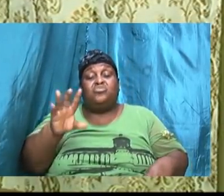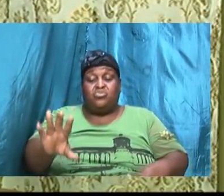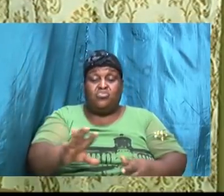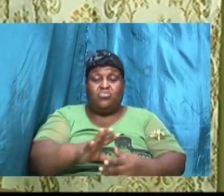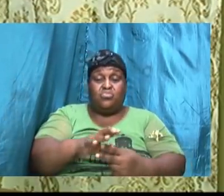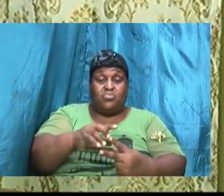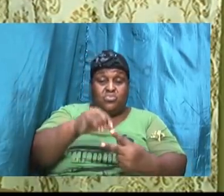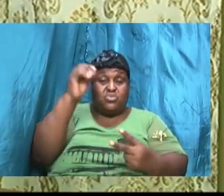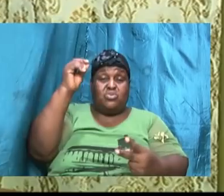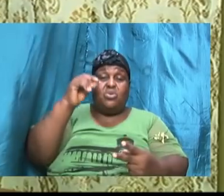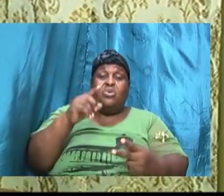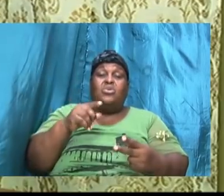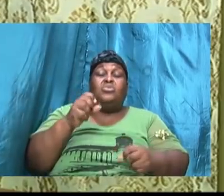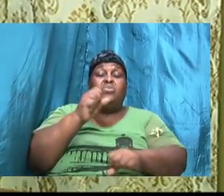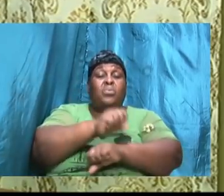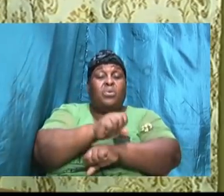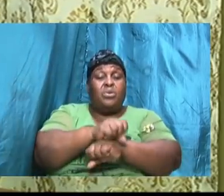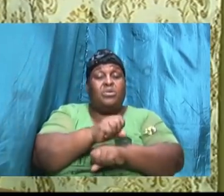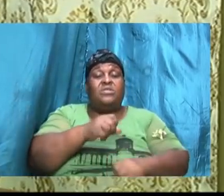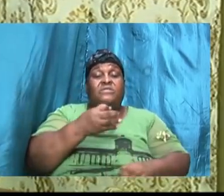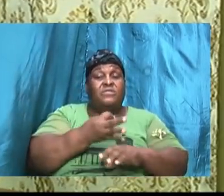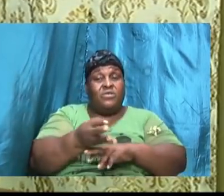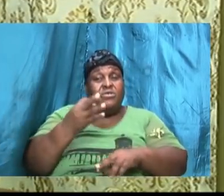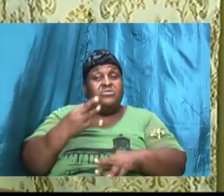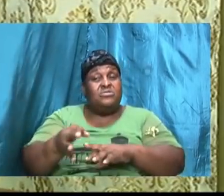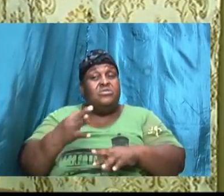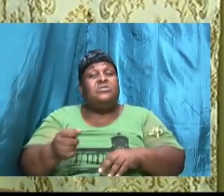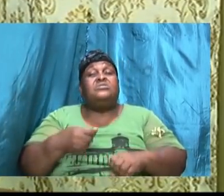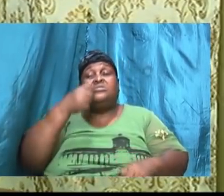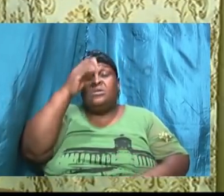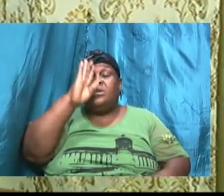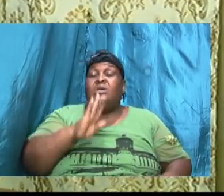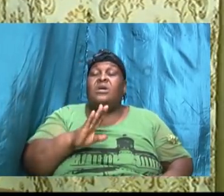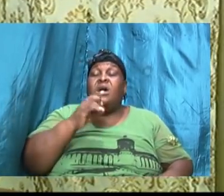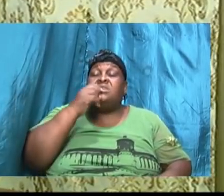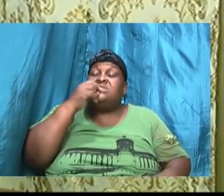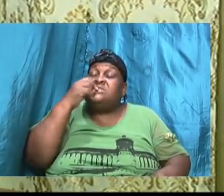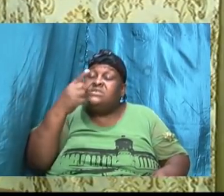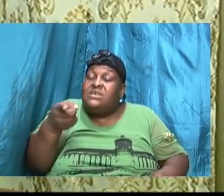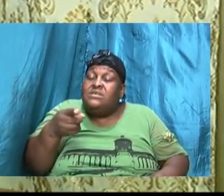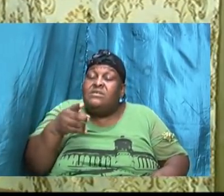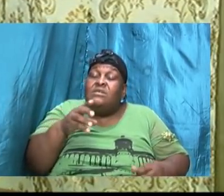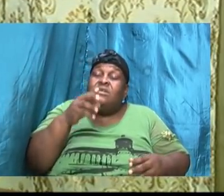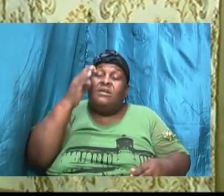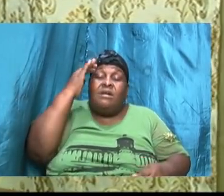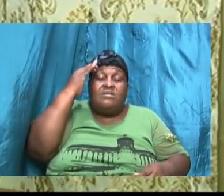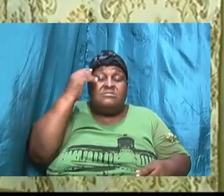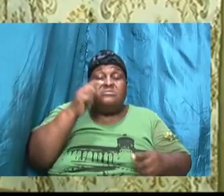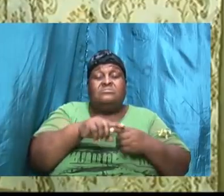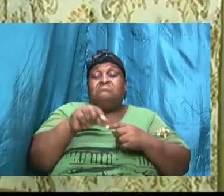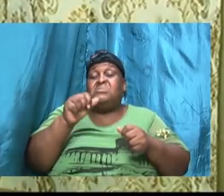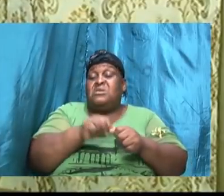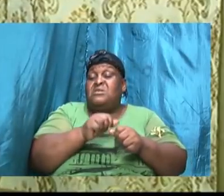so and I said it that God is concerned about the minutest of things in our life